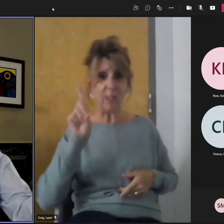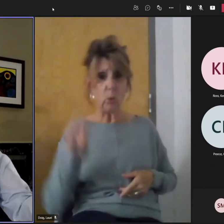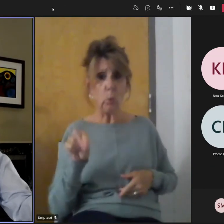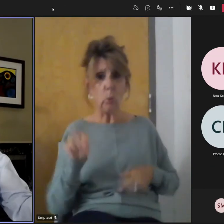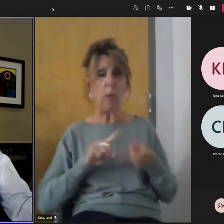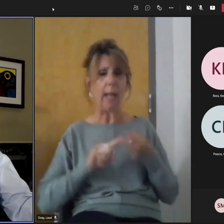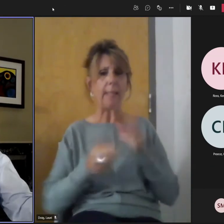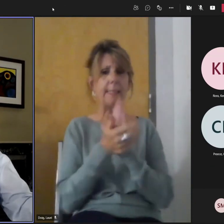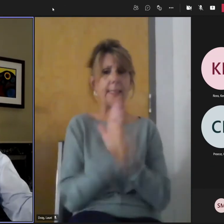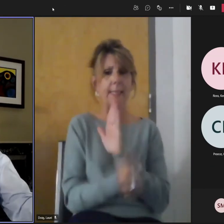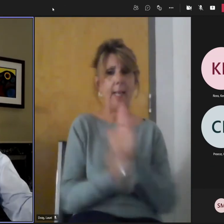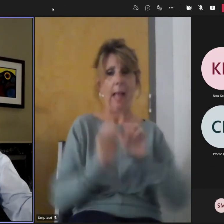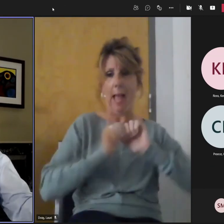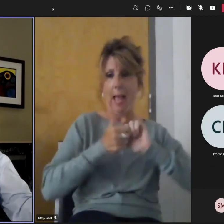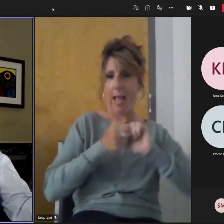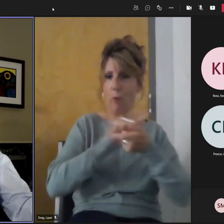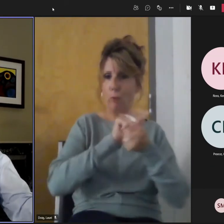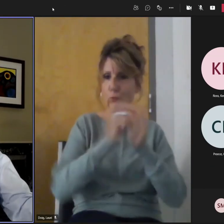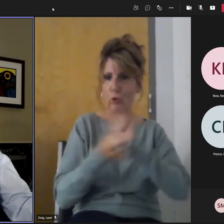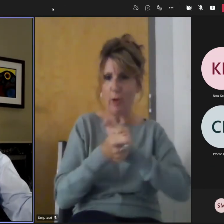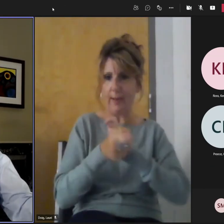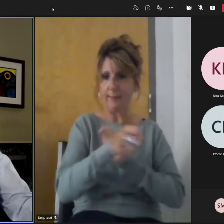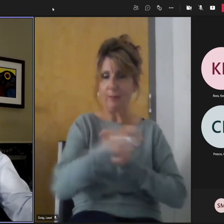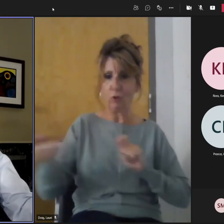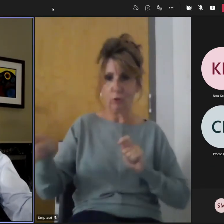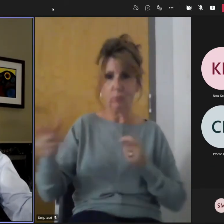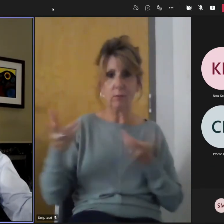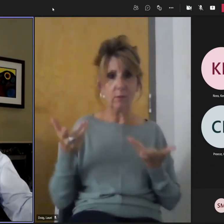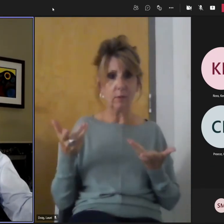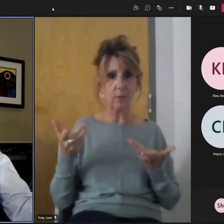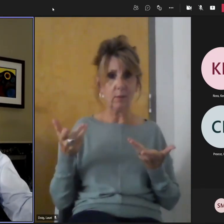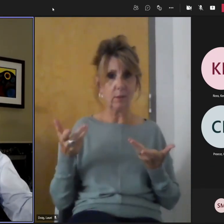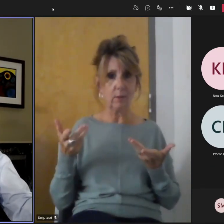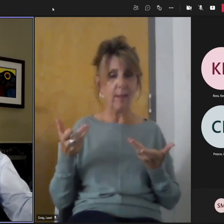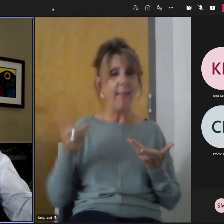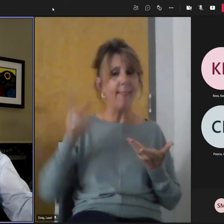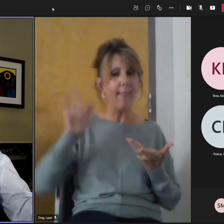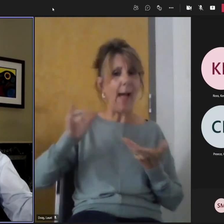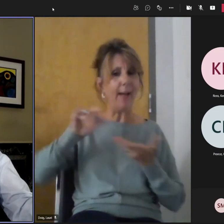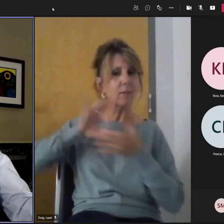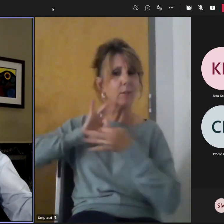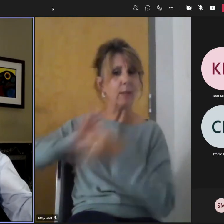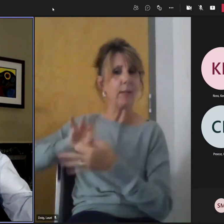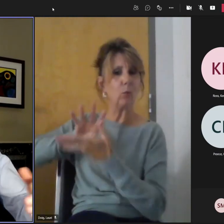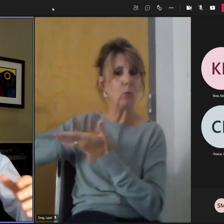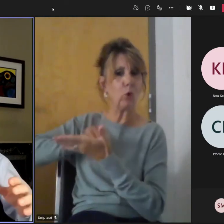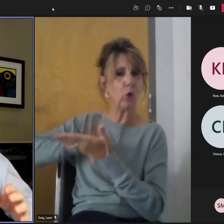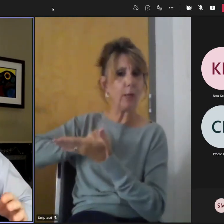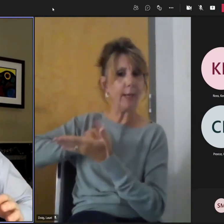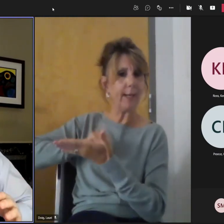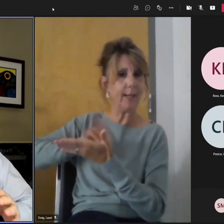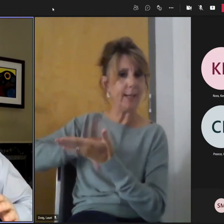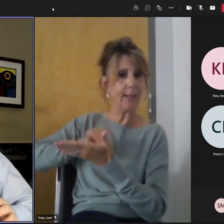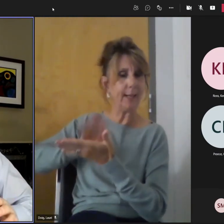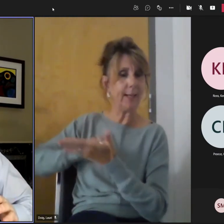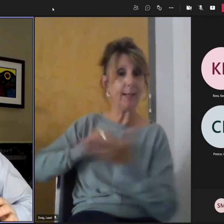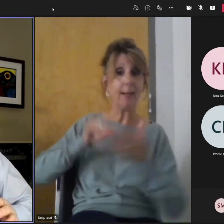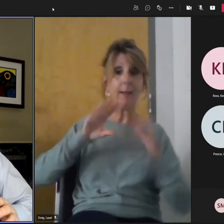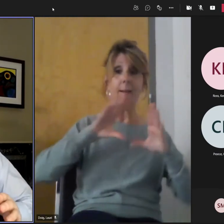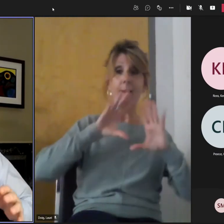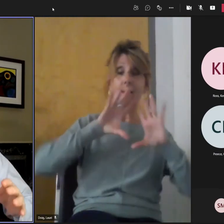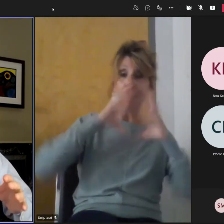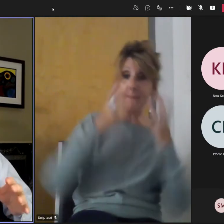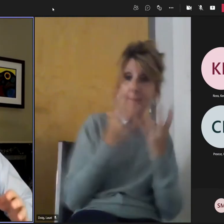at having something to offer it, which is harder to come by because that's where the learning has to be deep. So deep learning's role